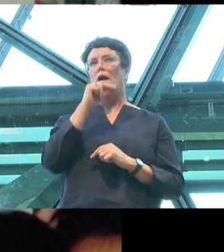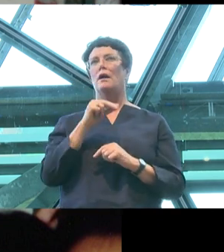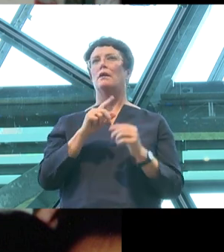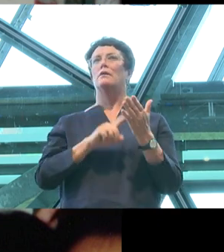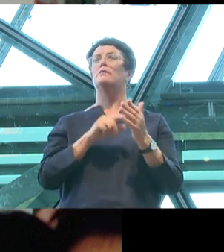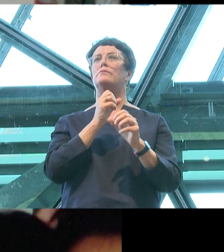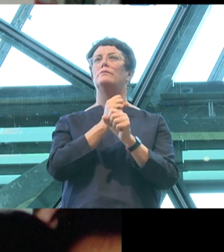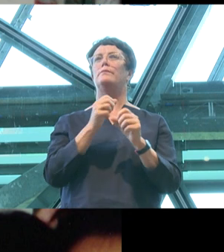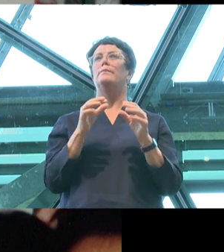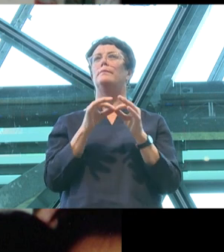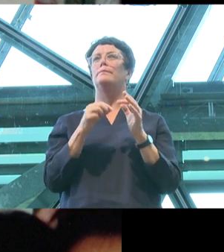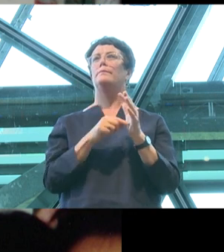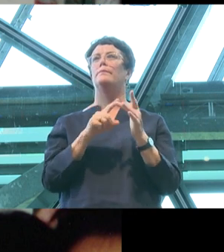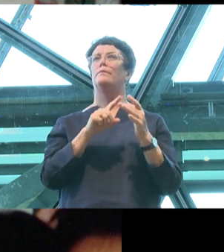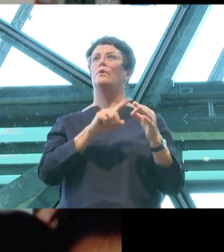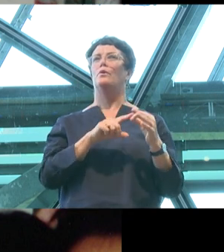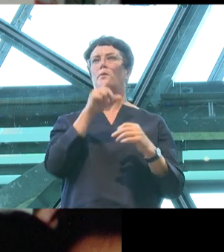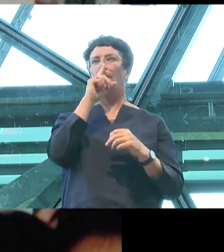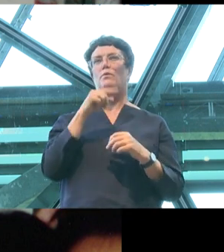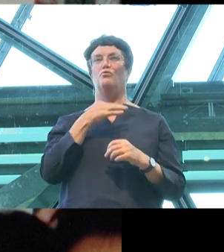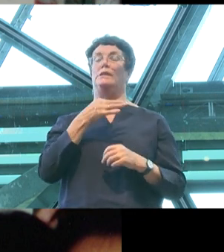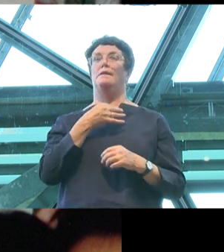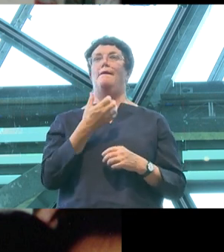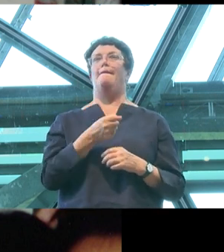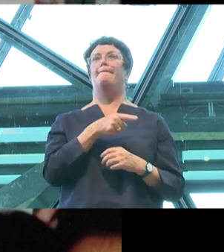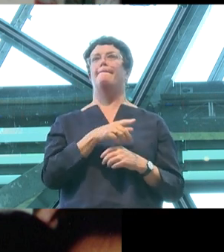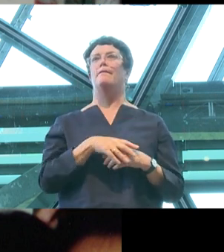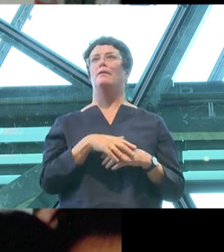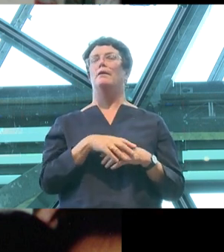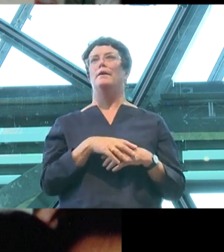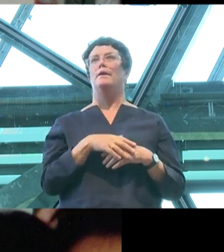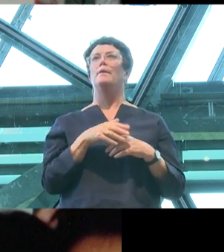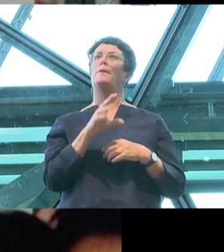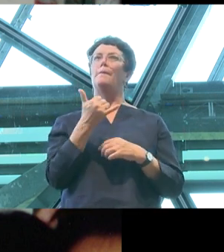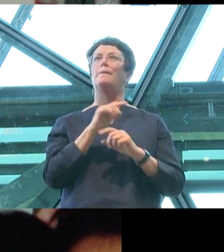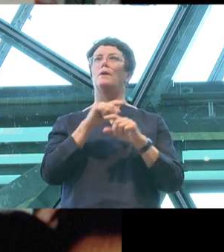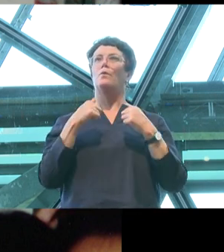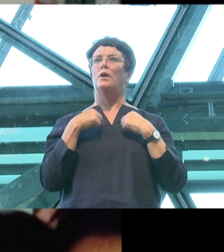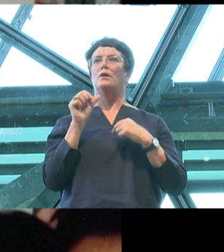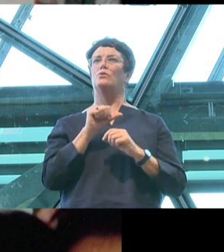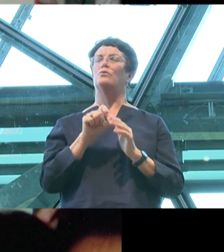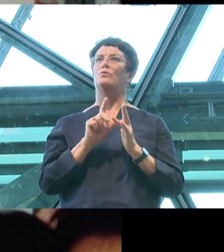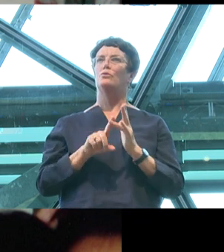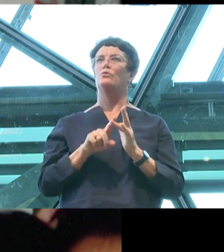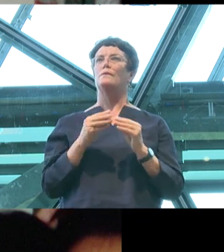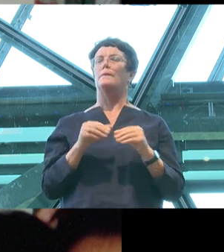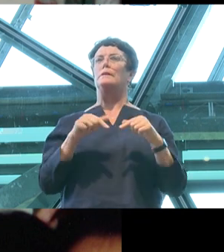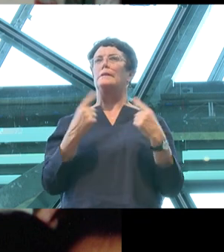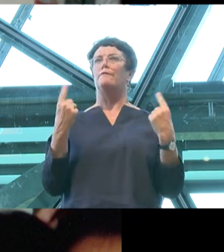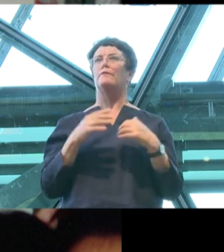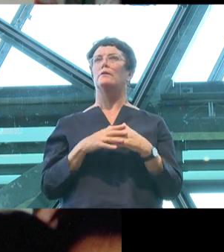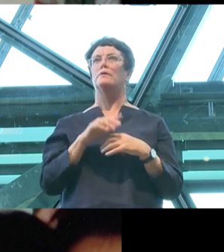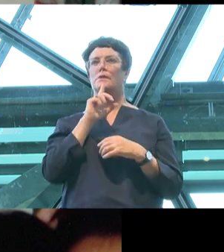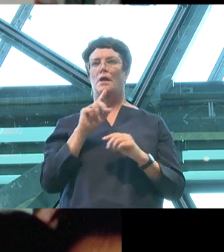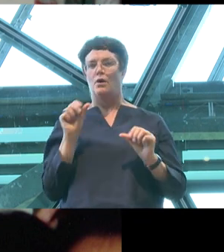specifically are at risk. However, we might also consider doing something even more radical, which is to affirm